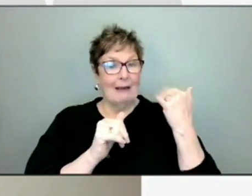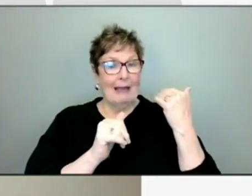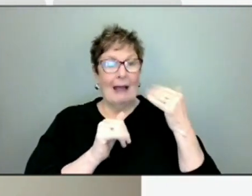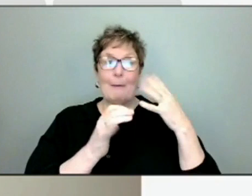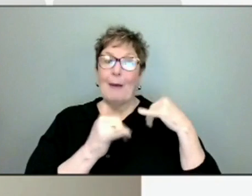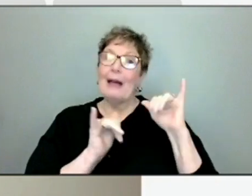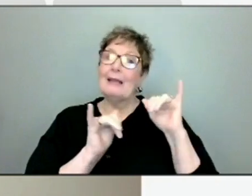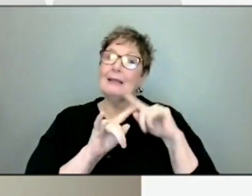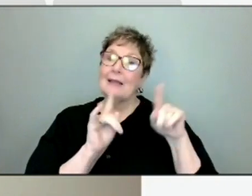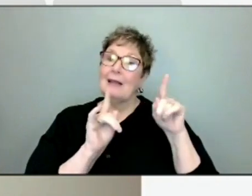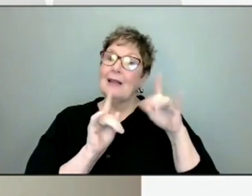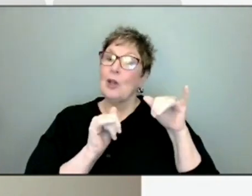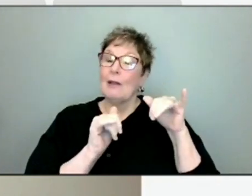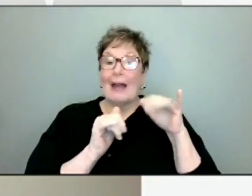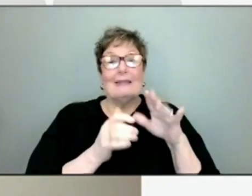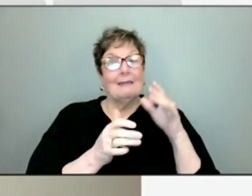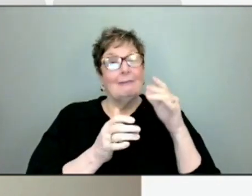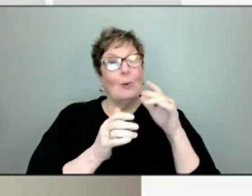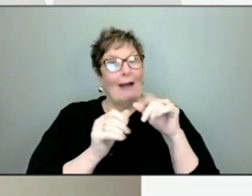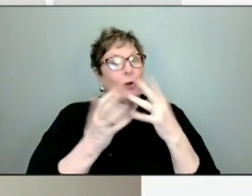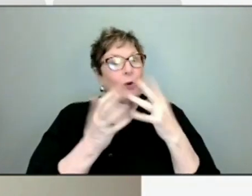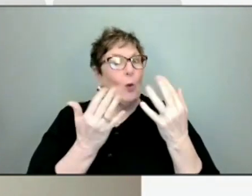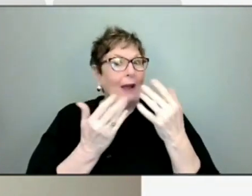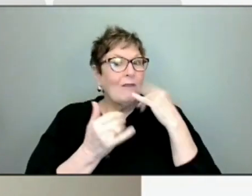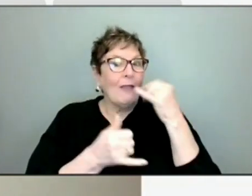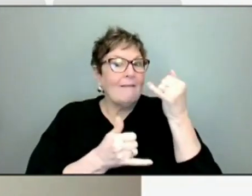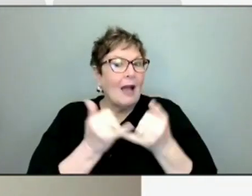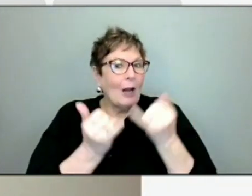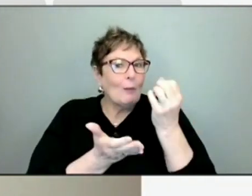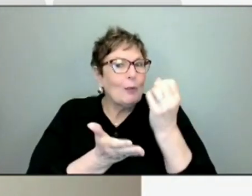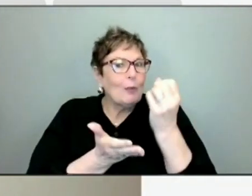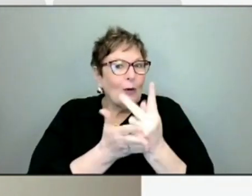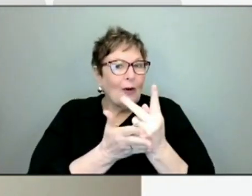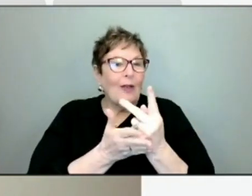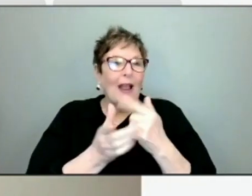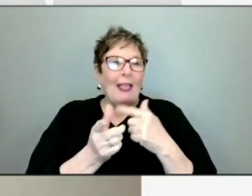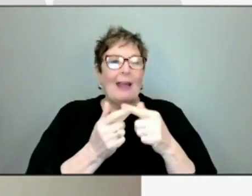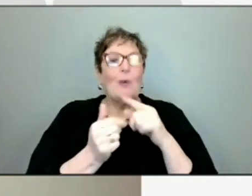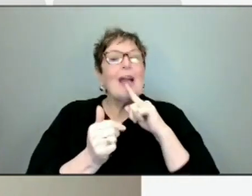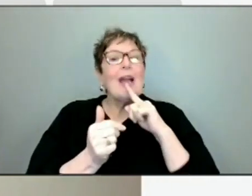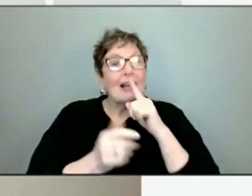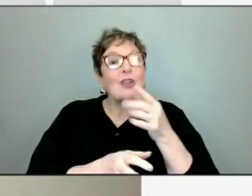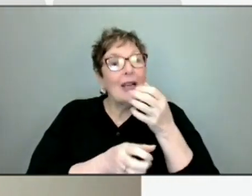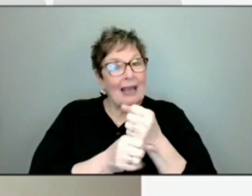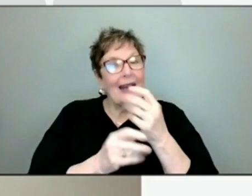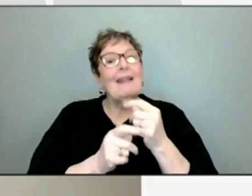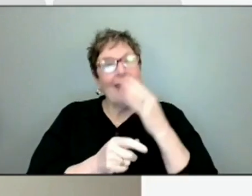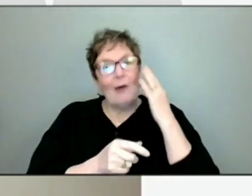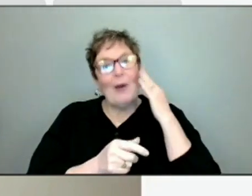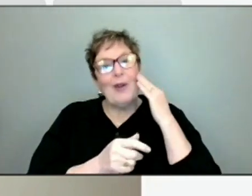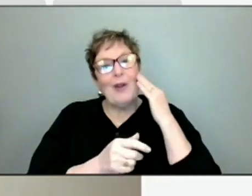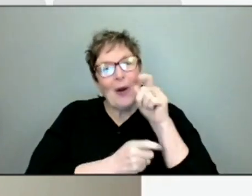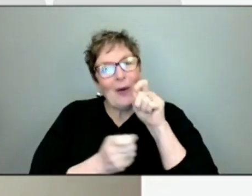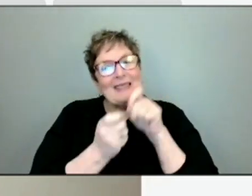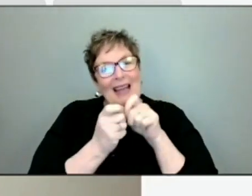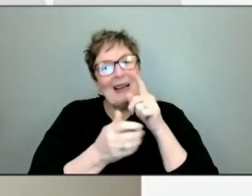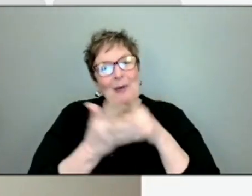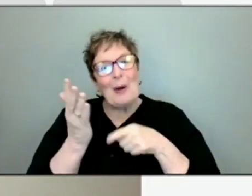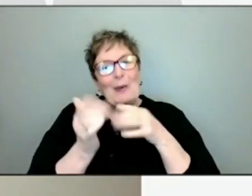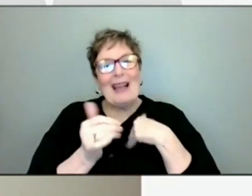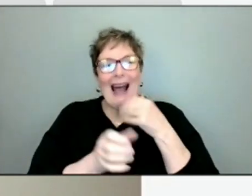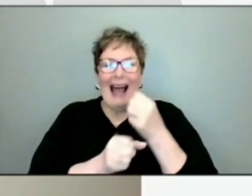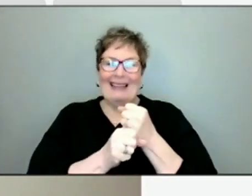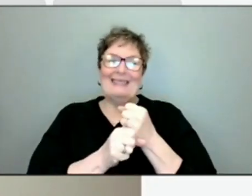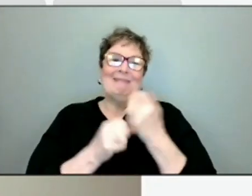the final approval. And once the final approval and the shipment happens and we actually get it, we'll know for sure that's exactly what we're getting.